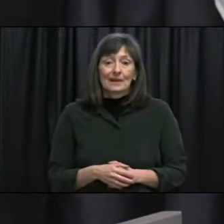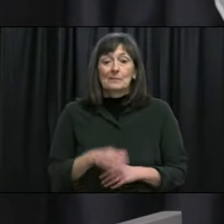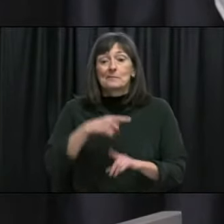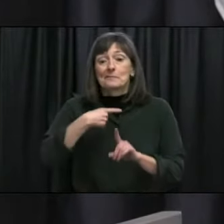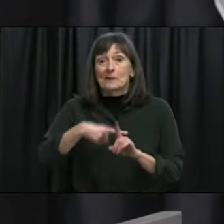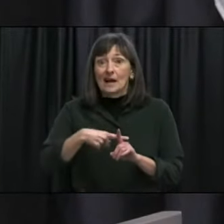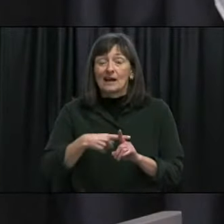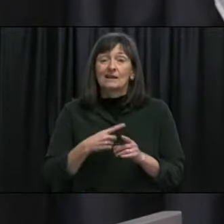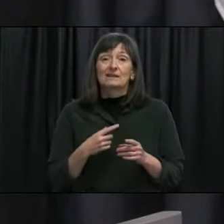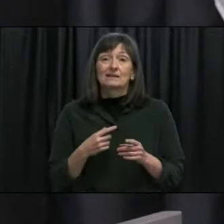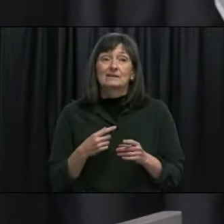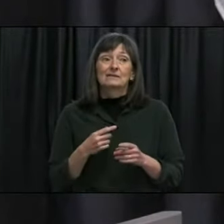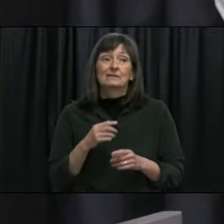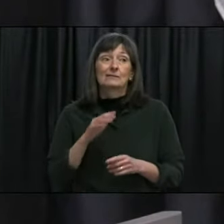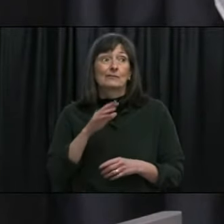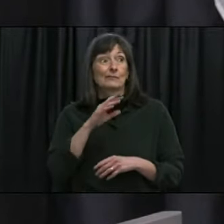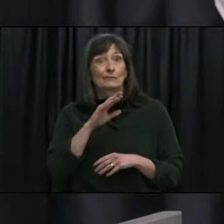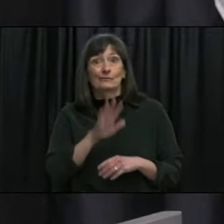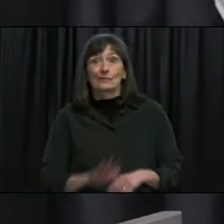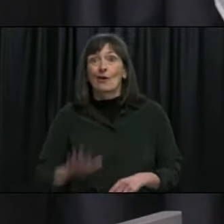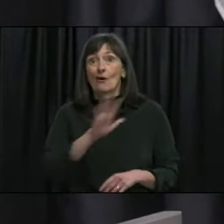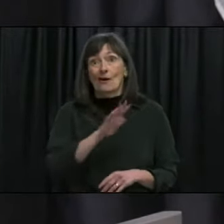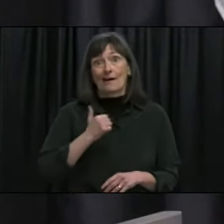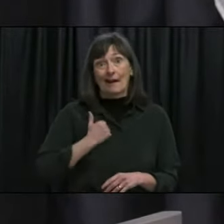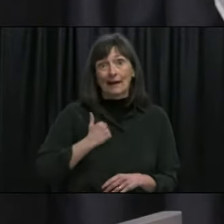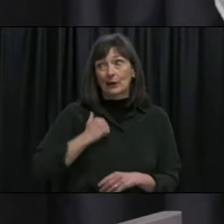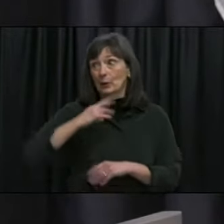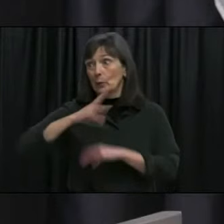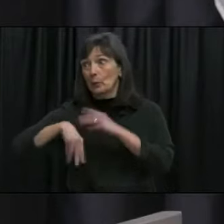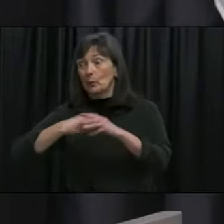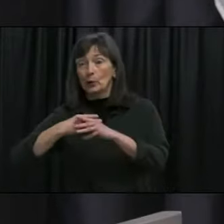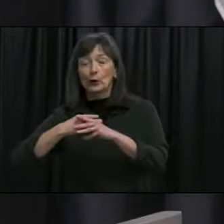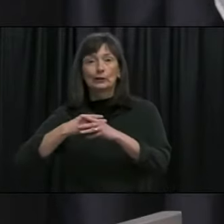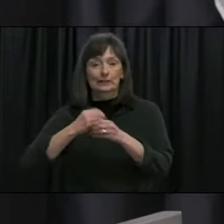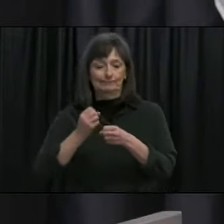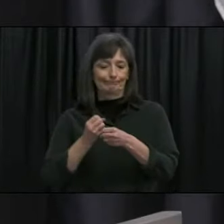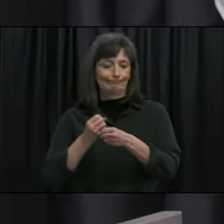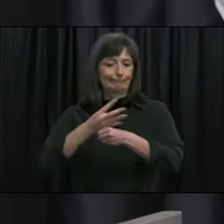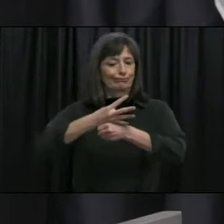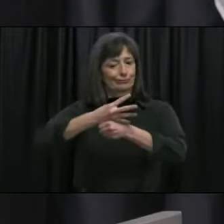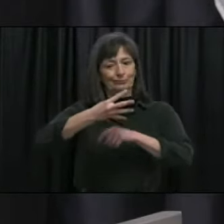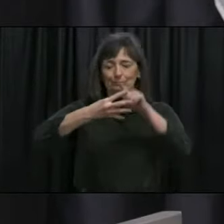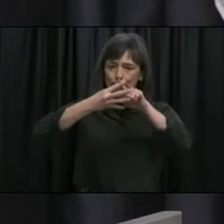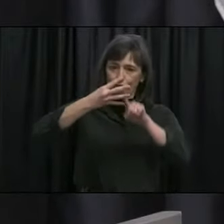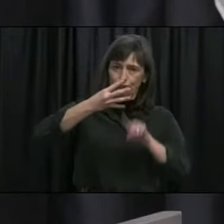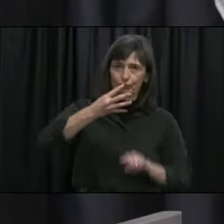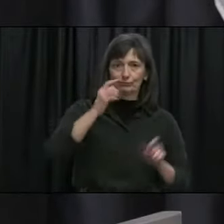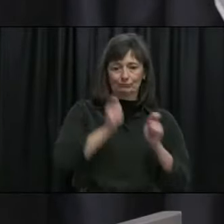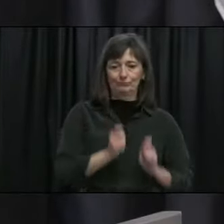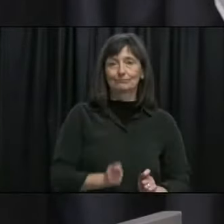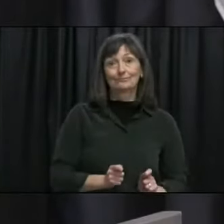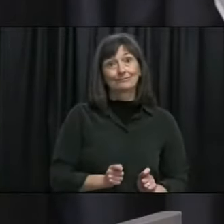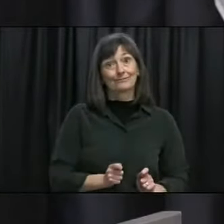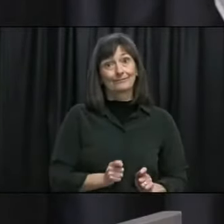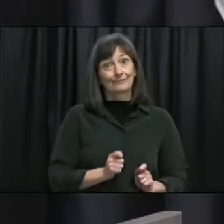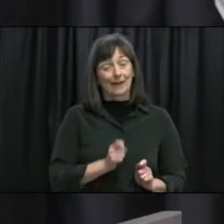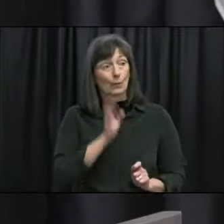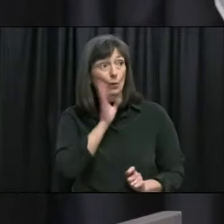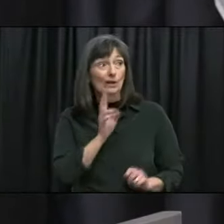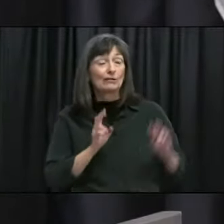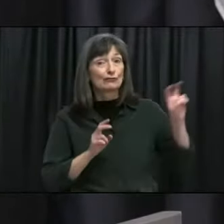variance across the world and across the country and that importation is going to result in you know we're going to see